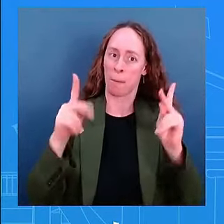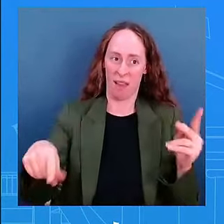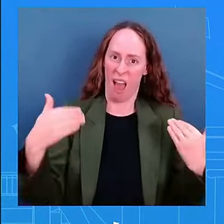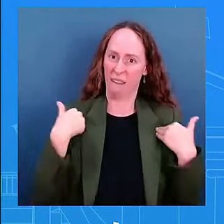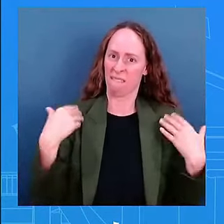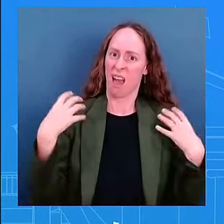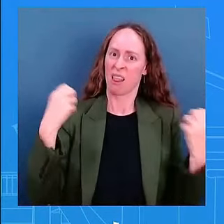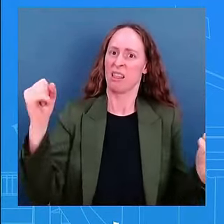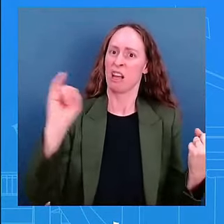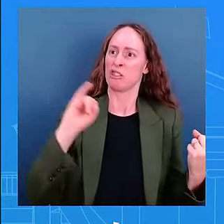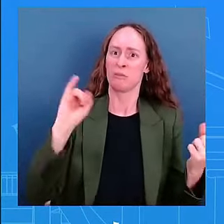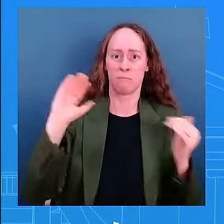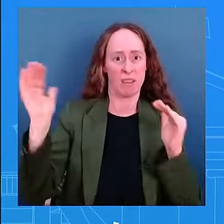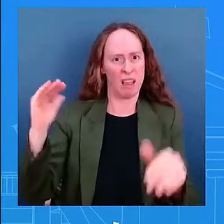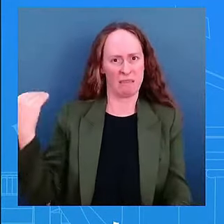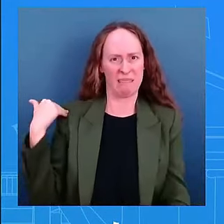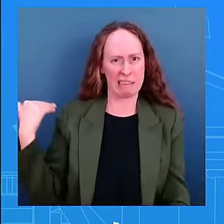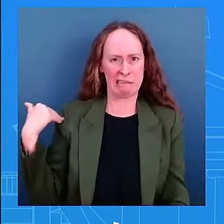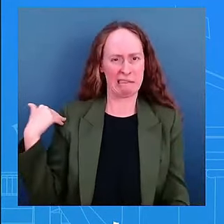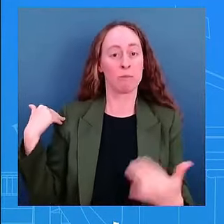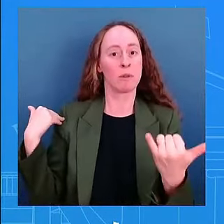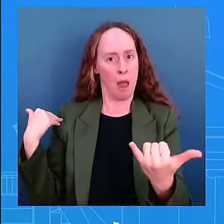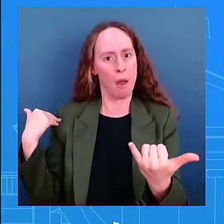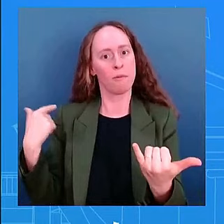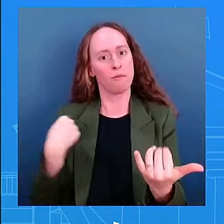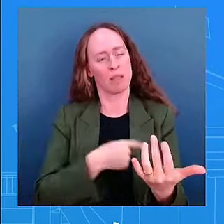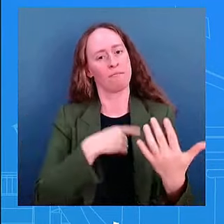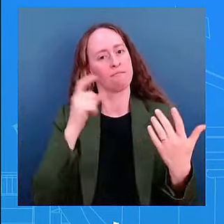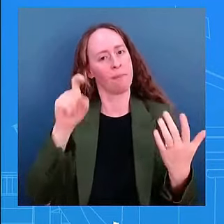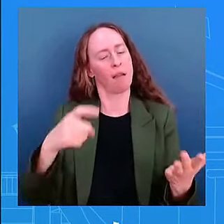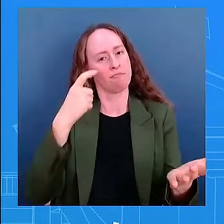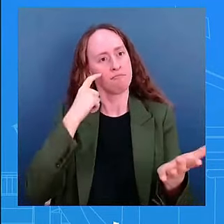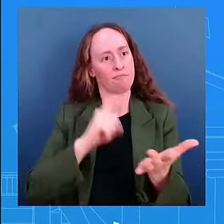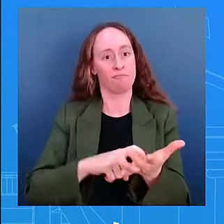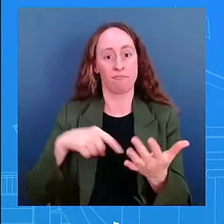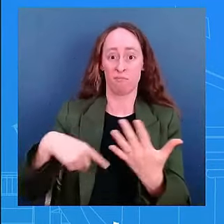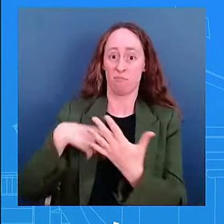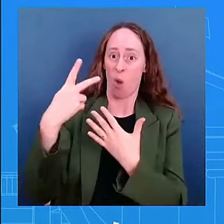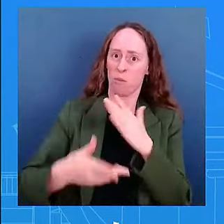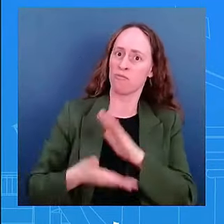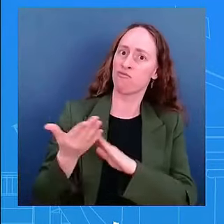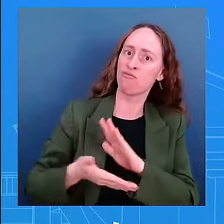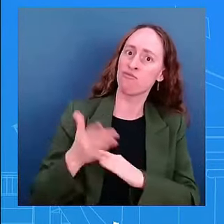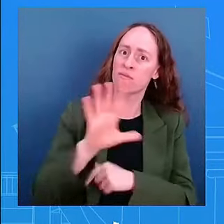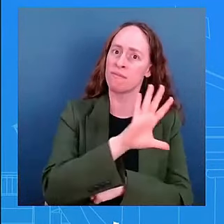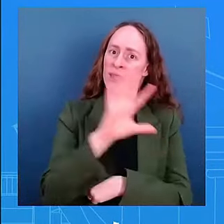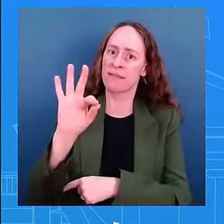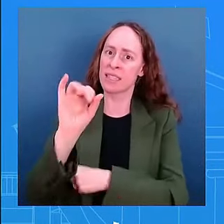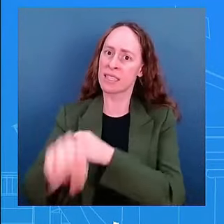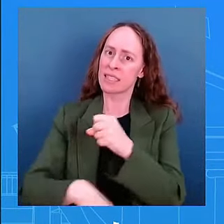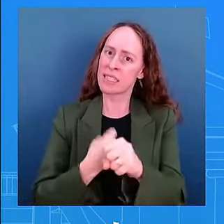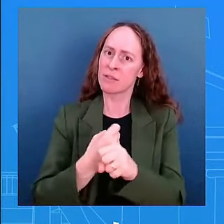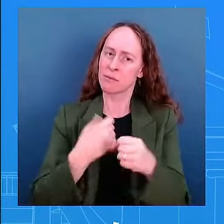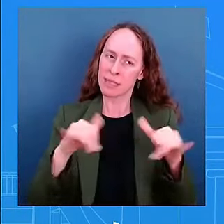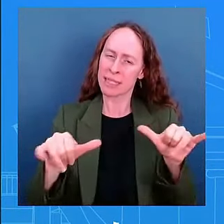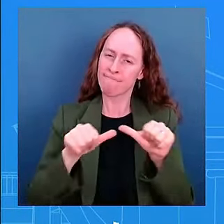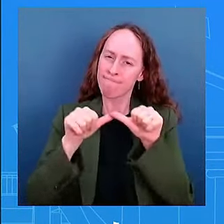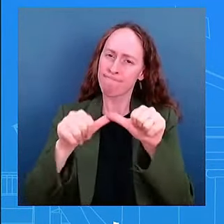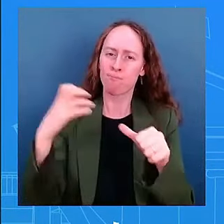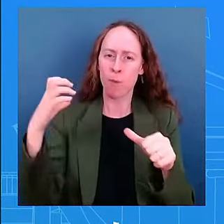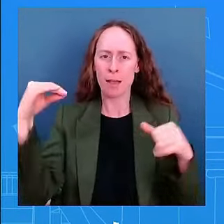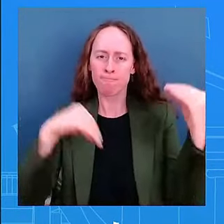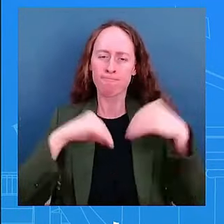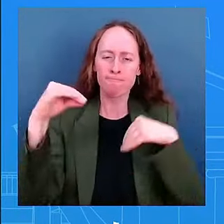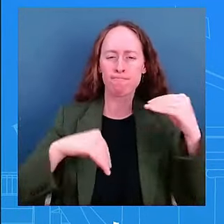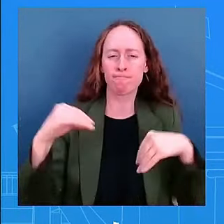medicare medicaid we affirm our commitment to build on this program protect access to these programs from republican elected